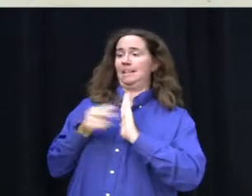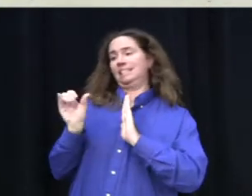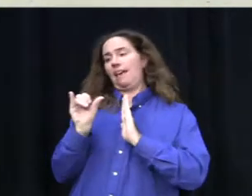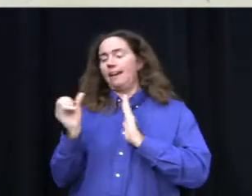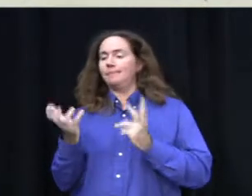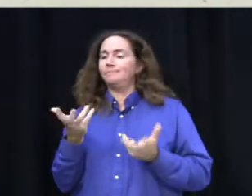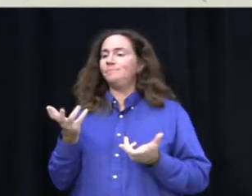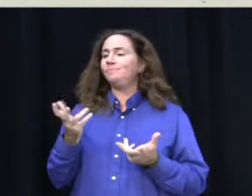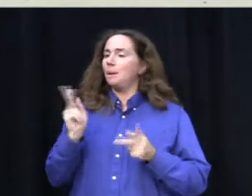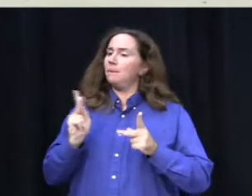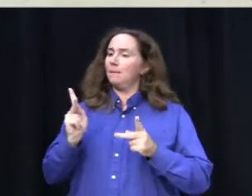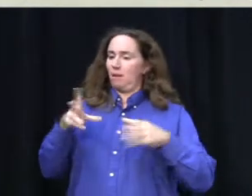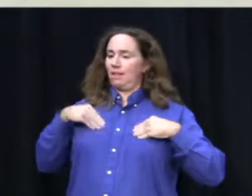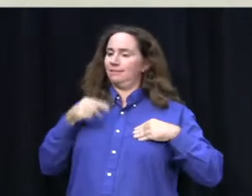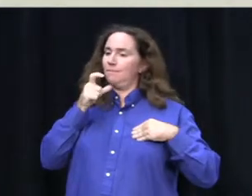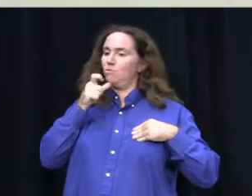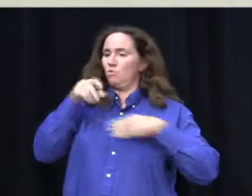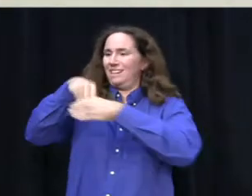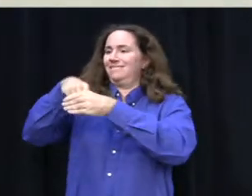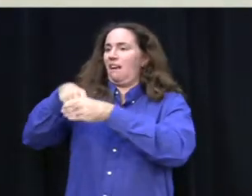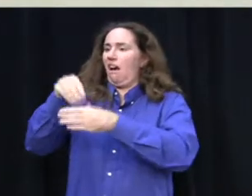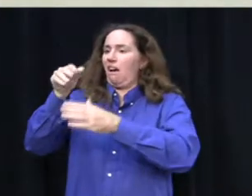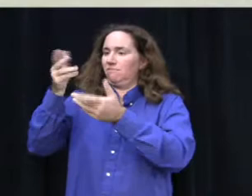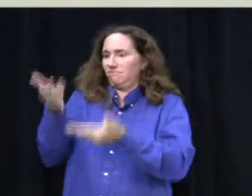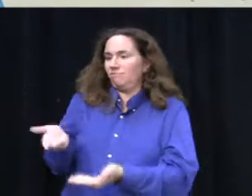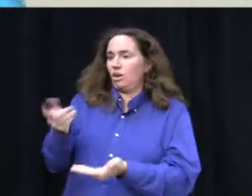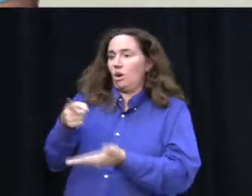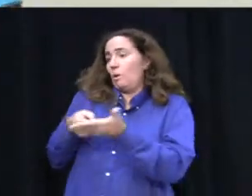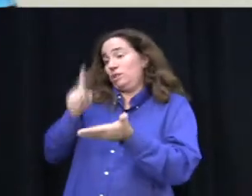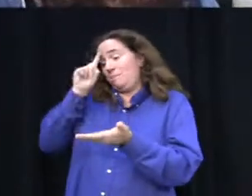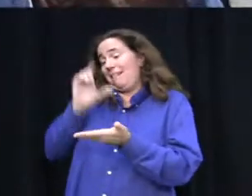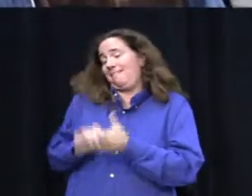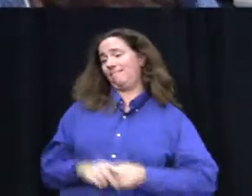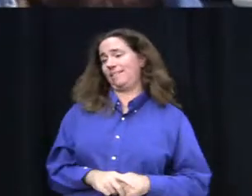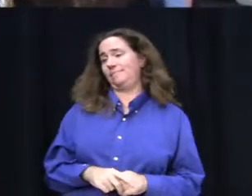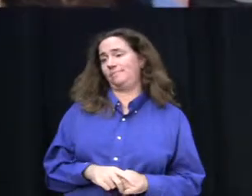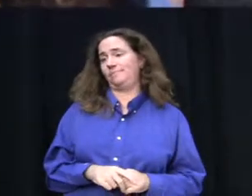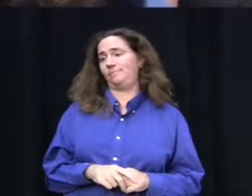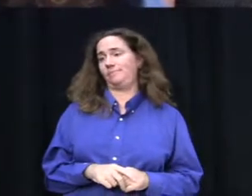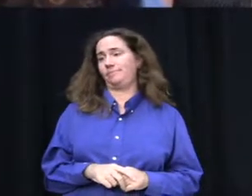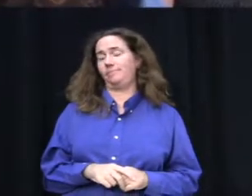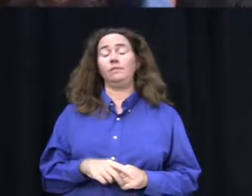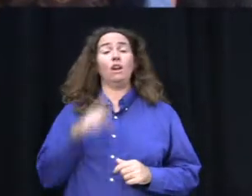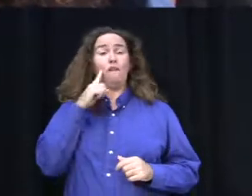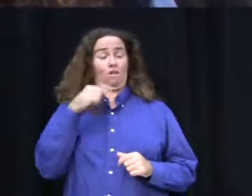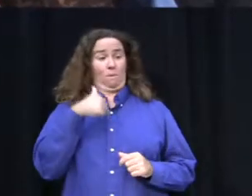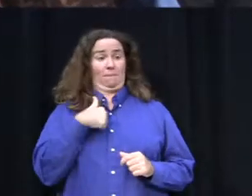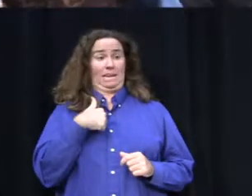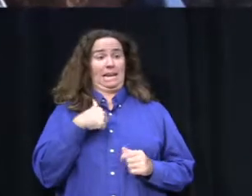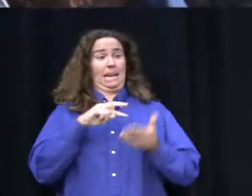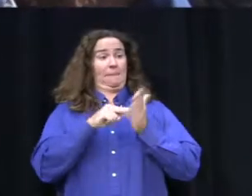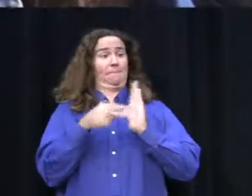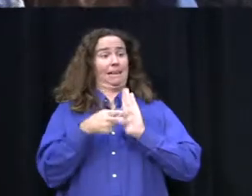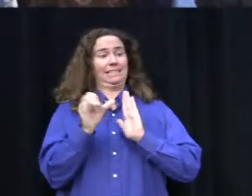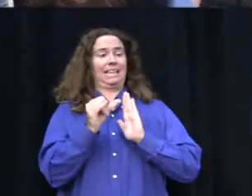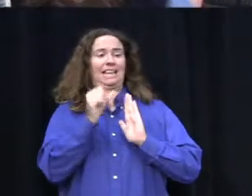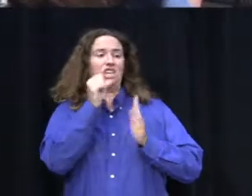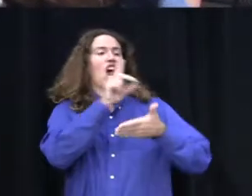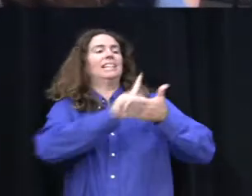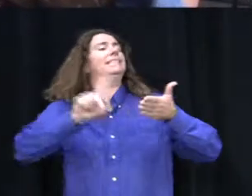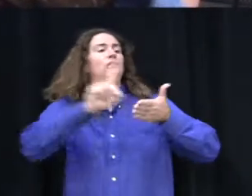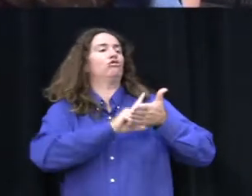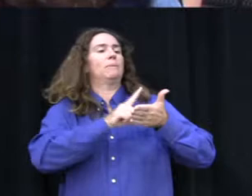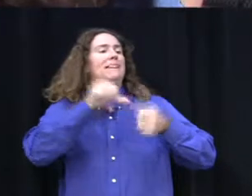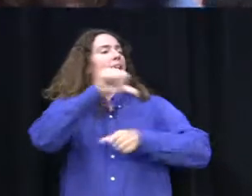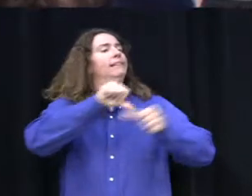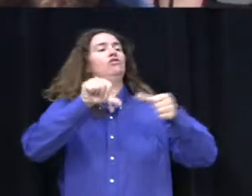people accept you for who you are and what you believe in. To me it means like not discriminating one